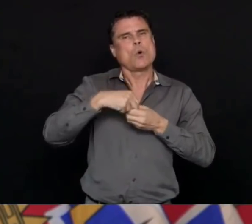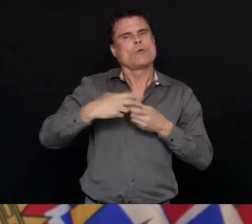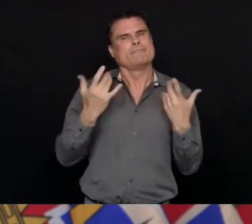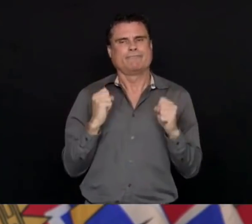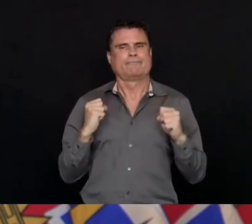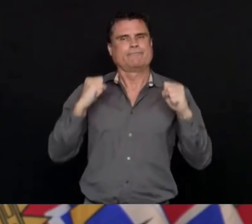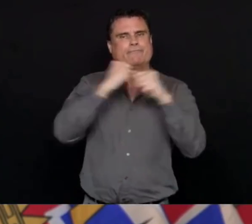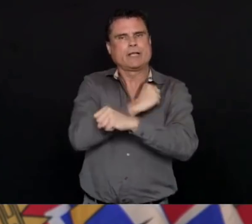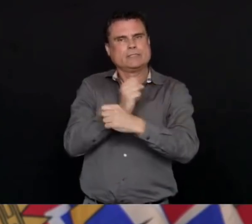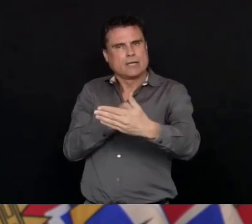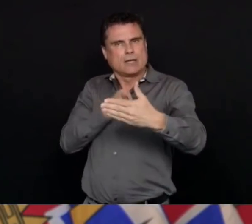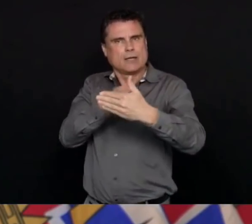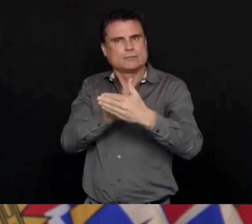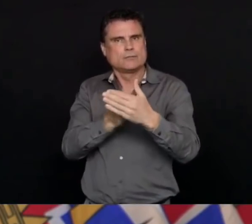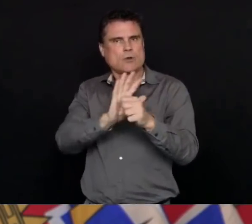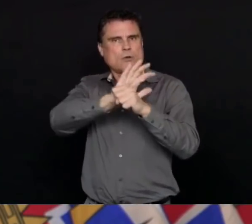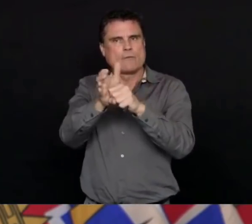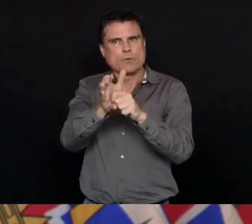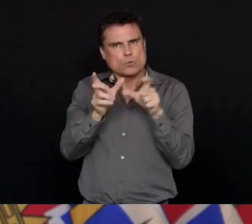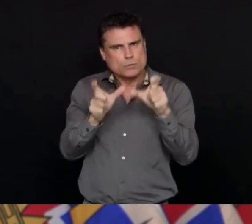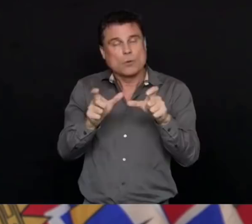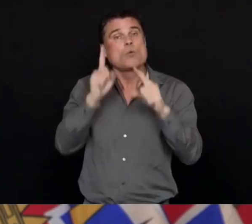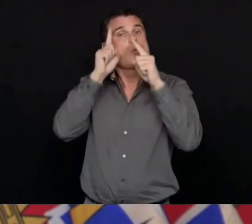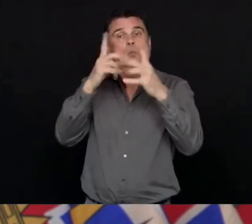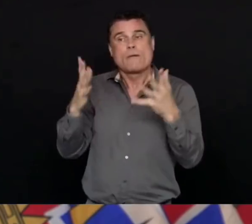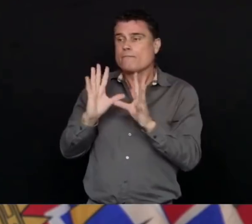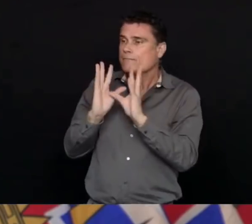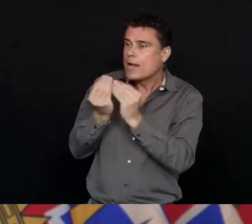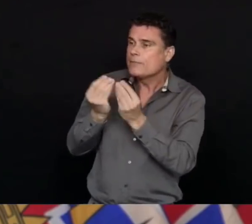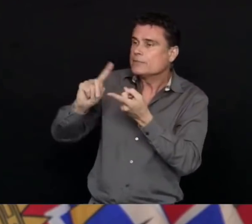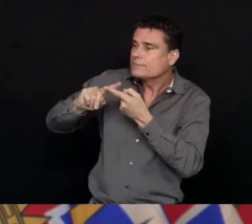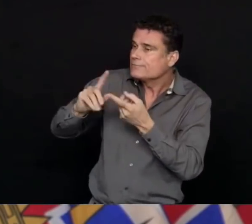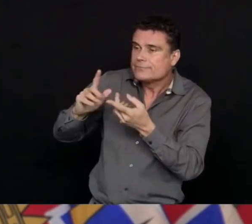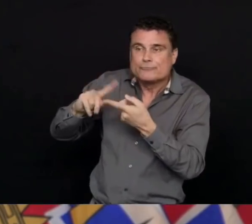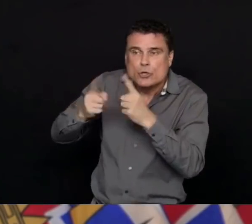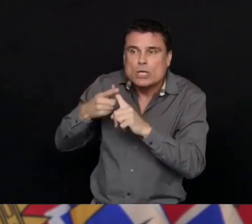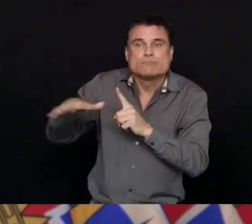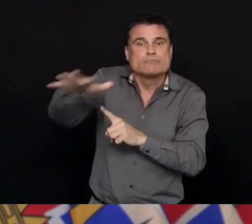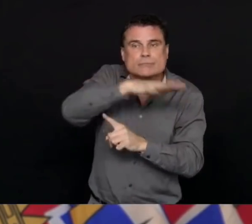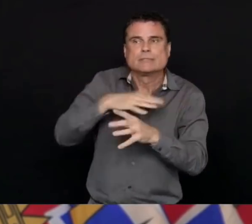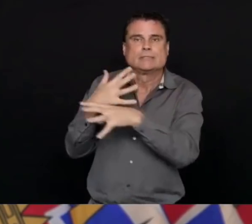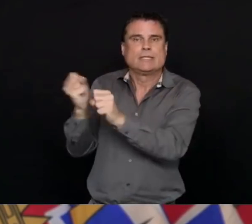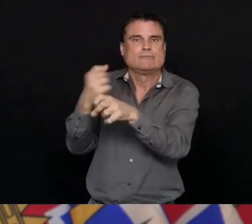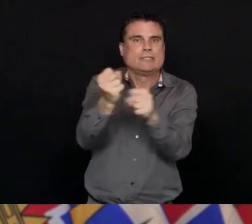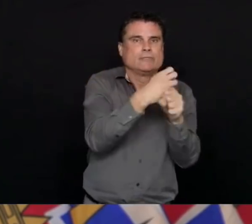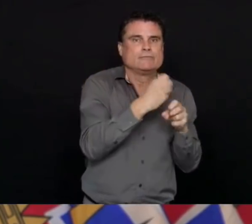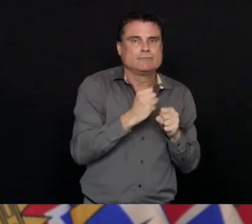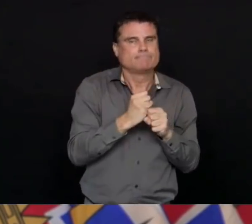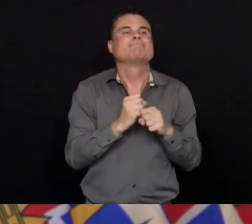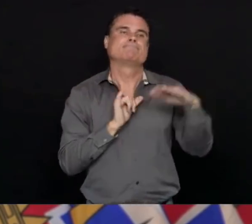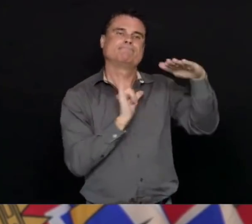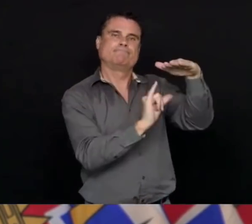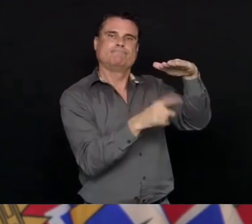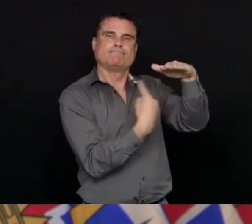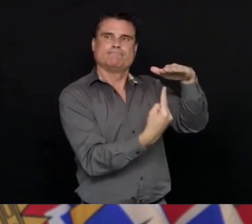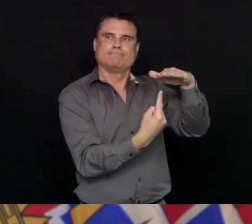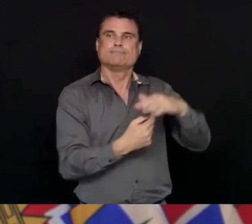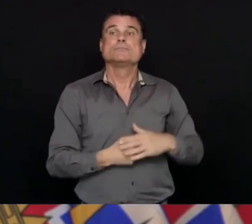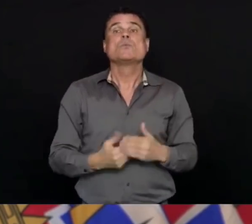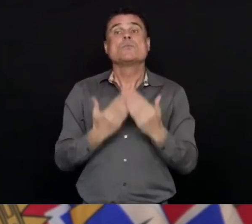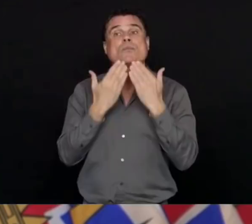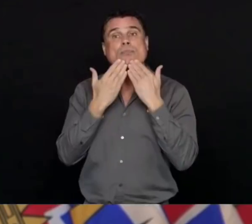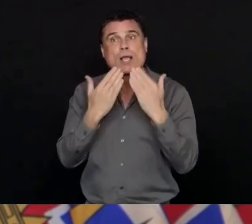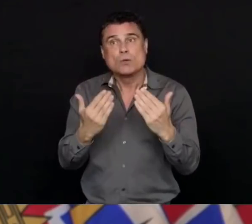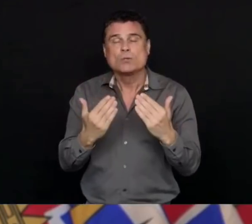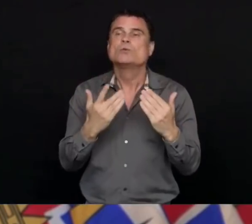communities safe here in British Columbia. I want to say thank you as well to the many volunteers who are helping to make this happen and who have been